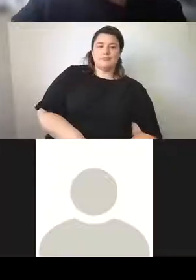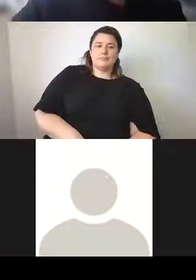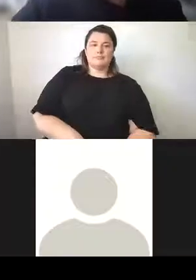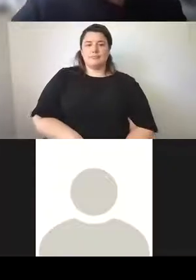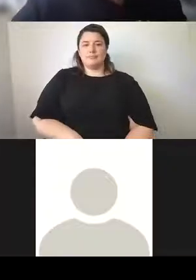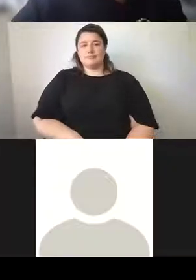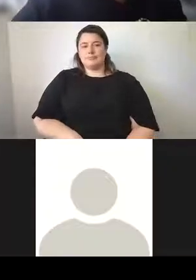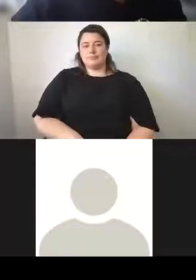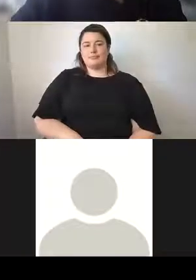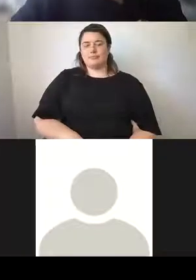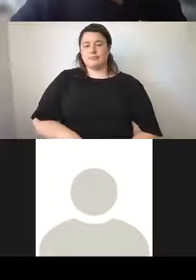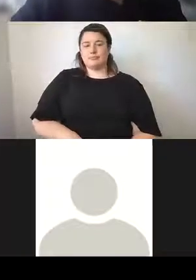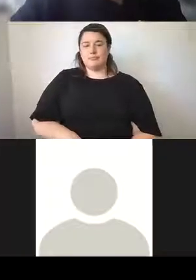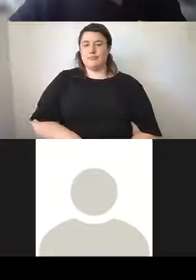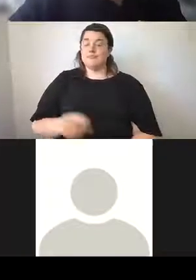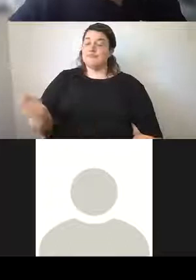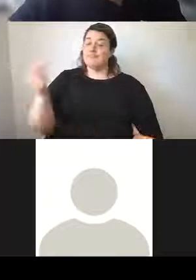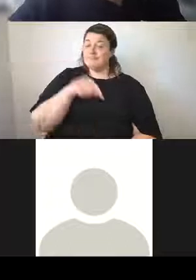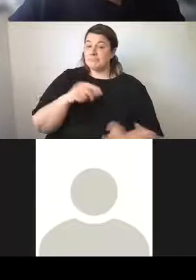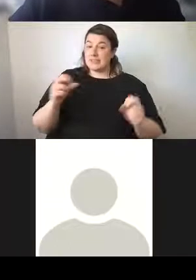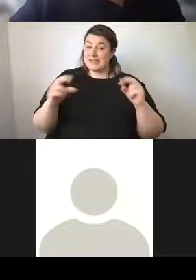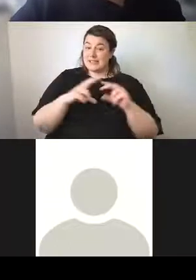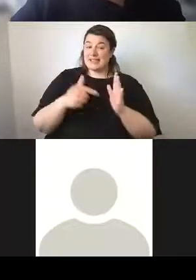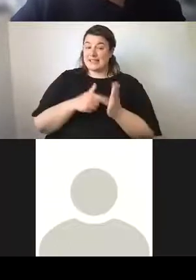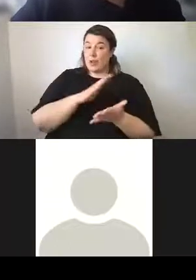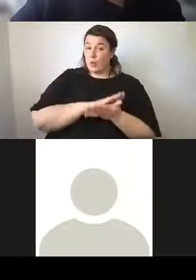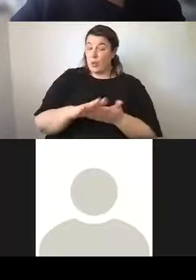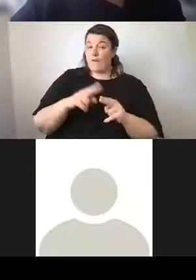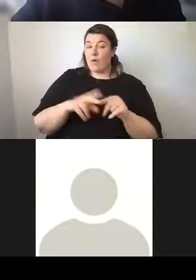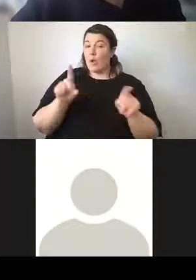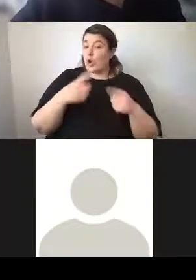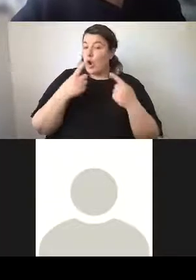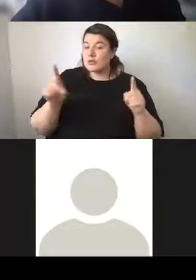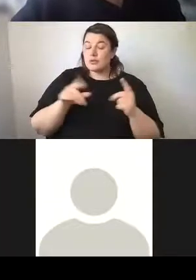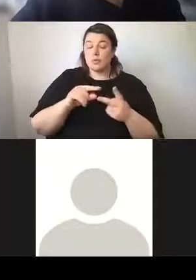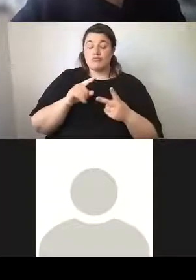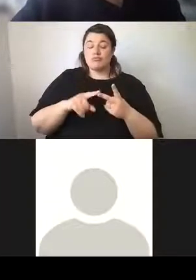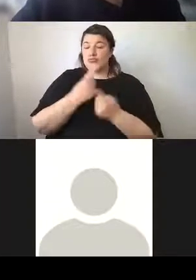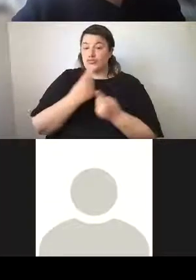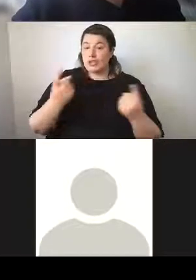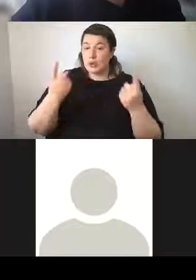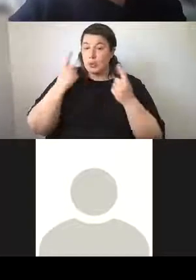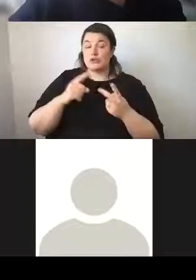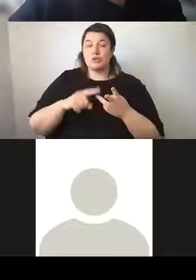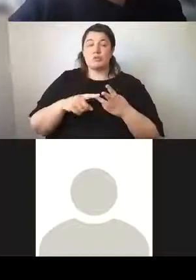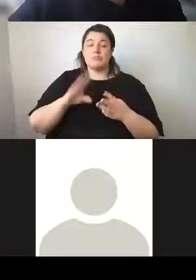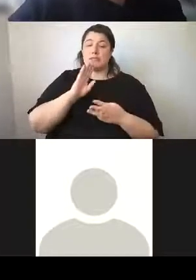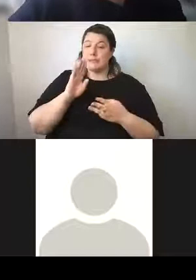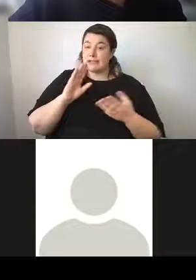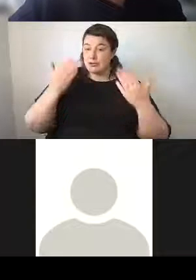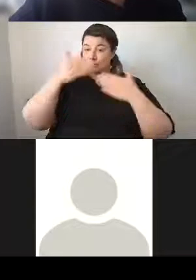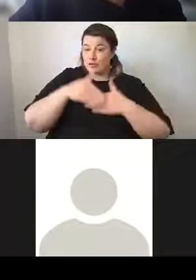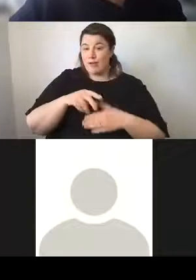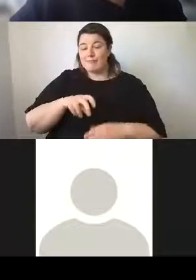Perhaps you might come to Sydney town hall in the future for a concert or a graduation or a speech night and climb the